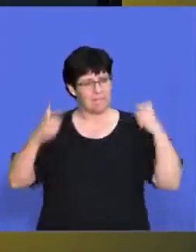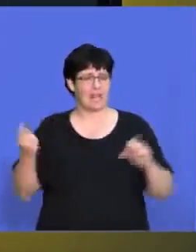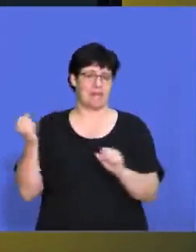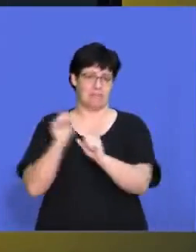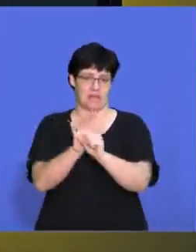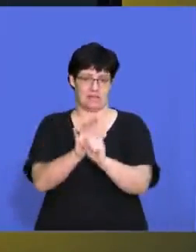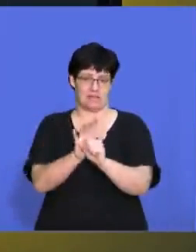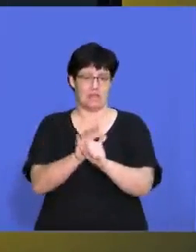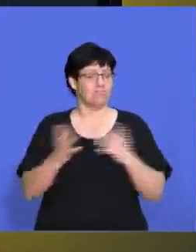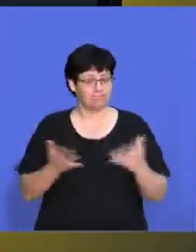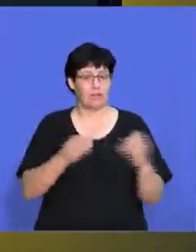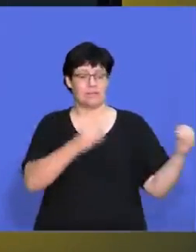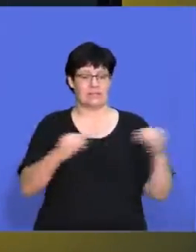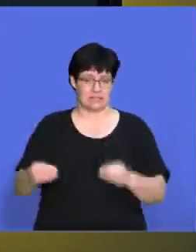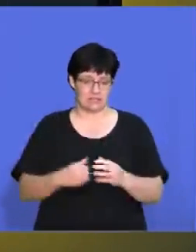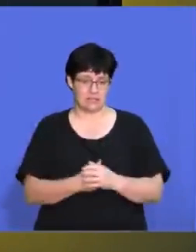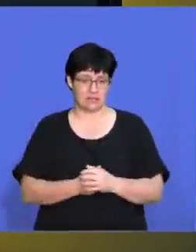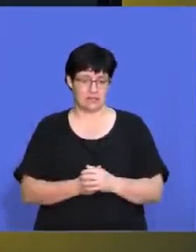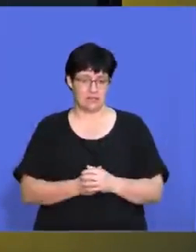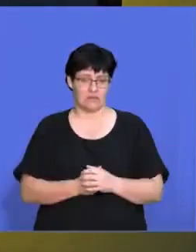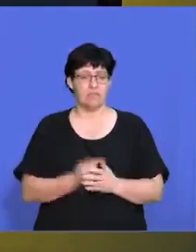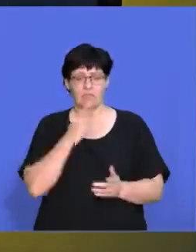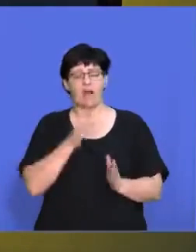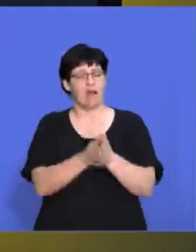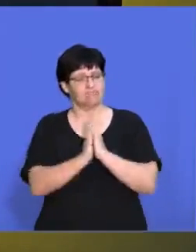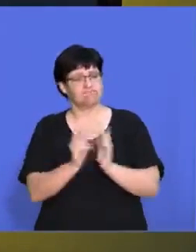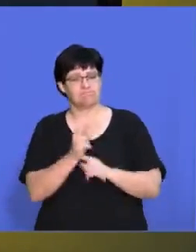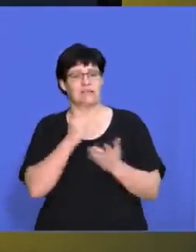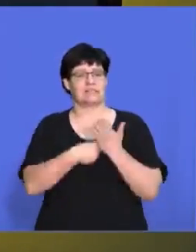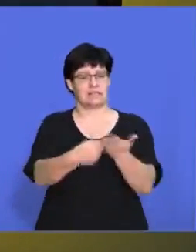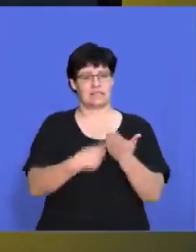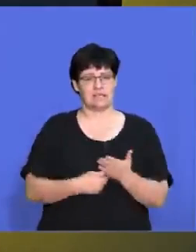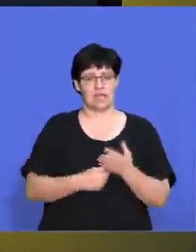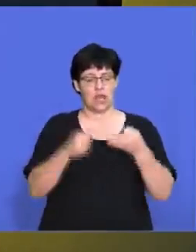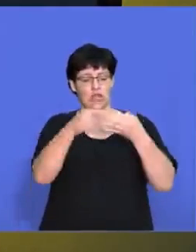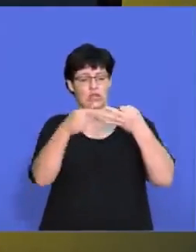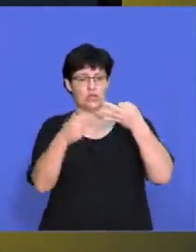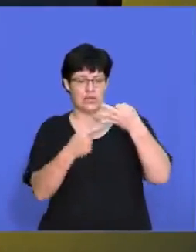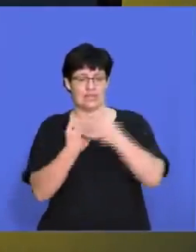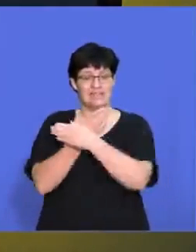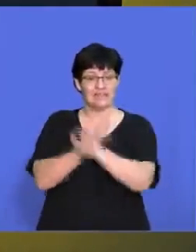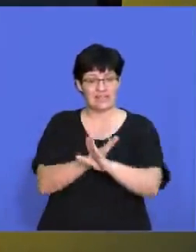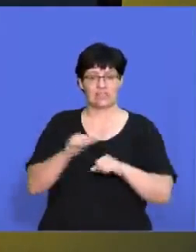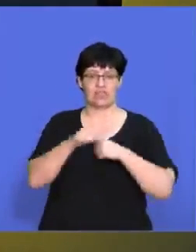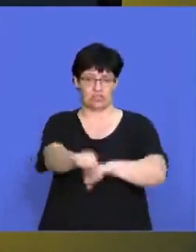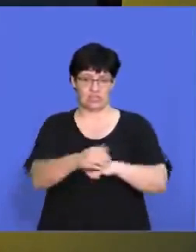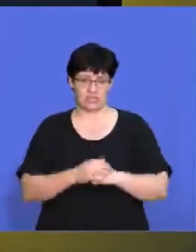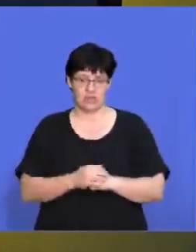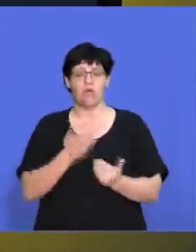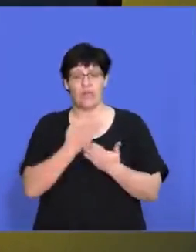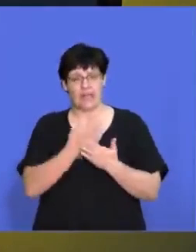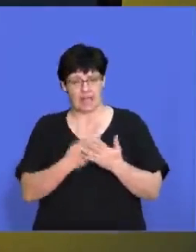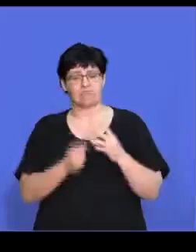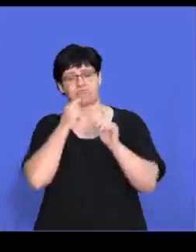on our business. So now we they're asking us to discuss the three defensive strategies that we could potentially